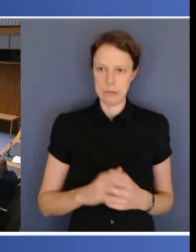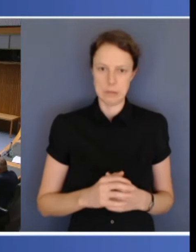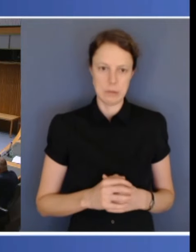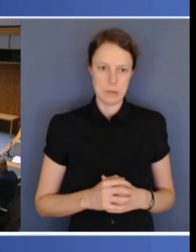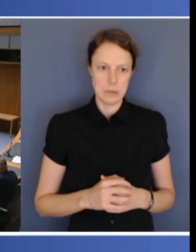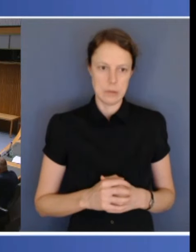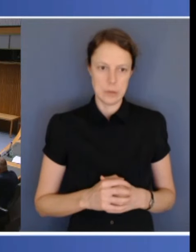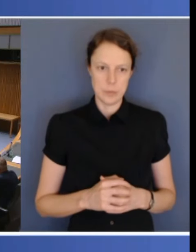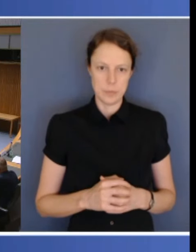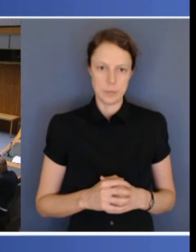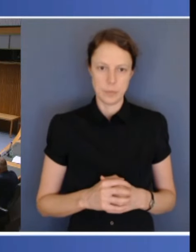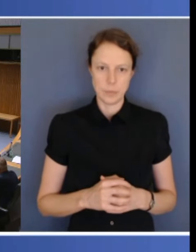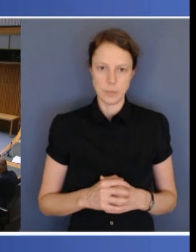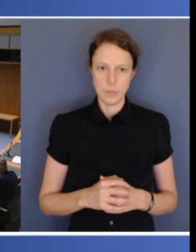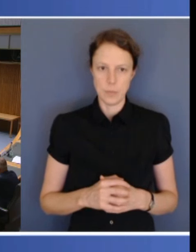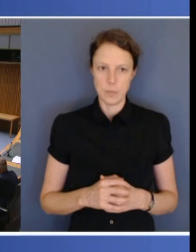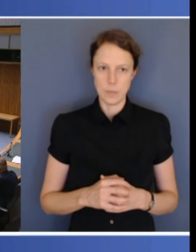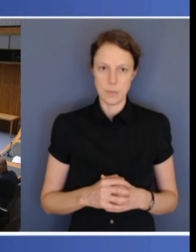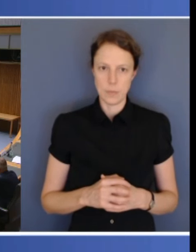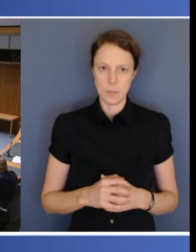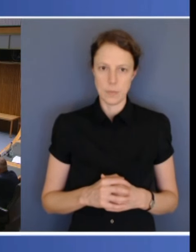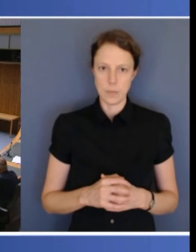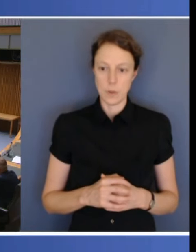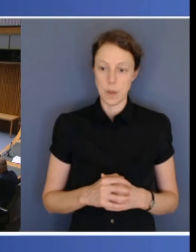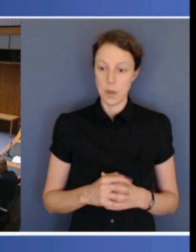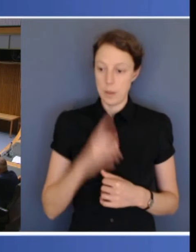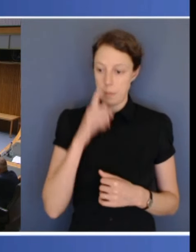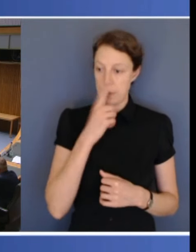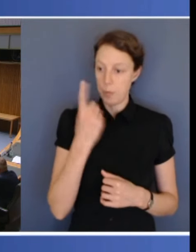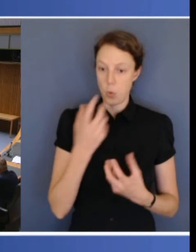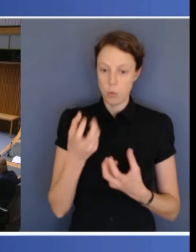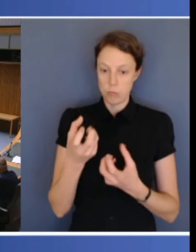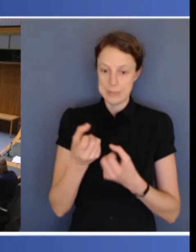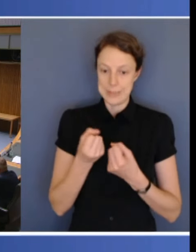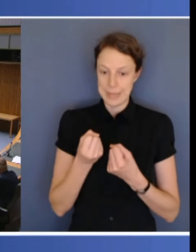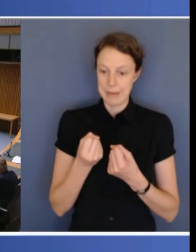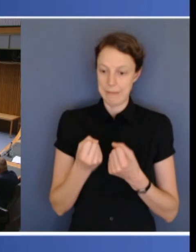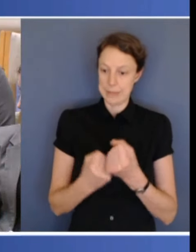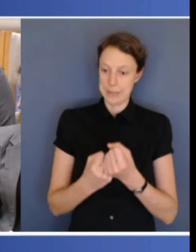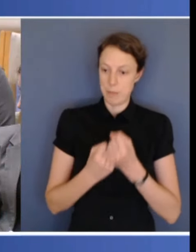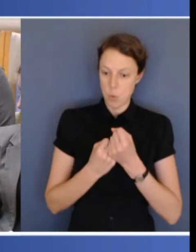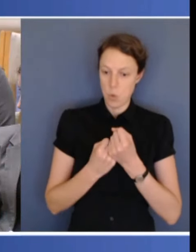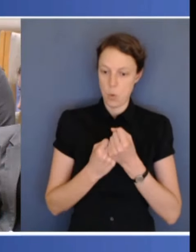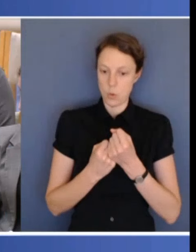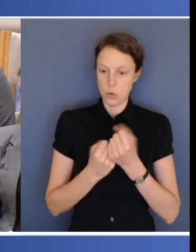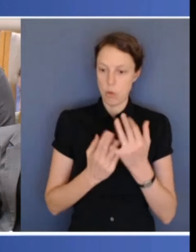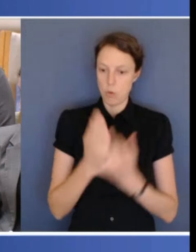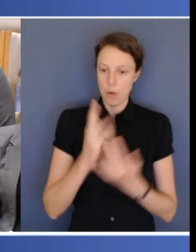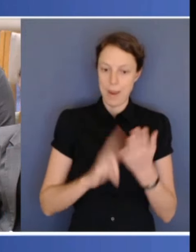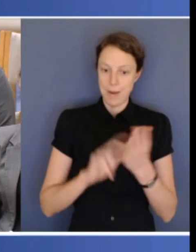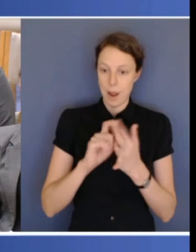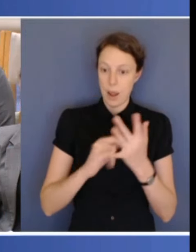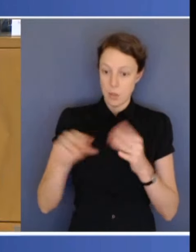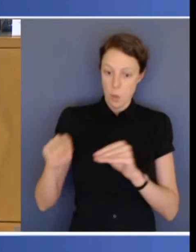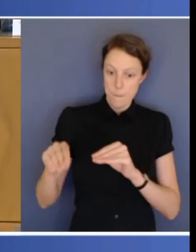Those already getting support from the NDIS for foundational supports, will they be moved to the new system? No, no. That